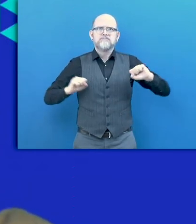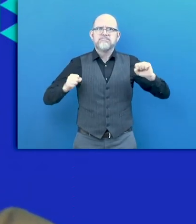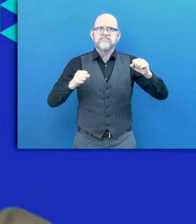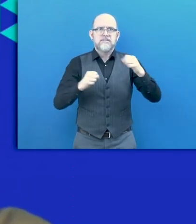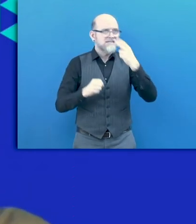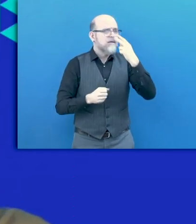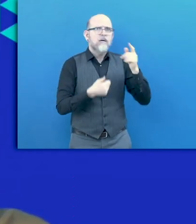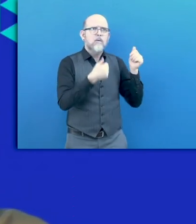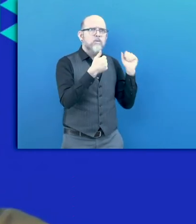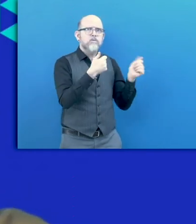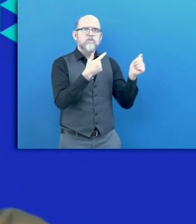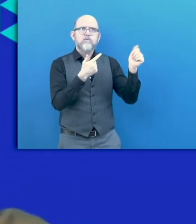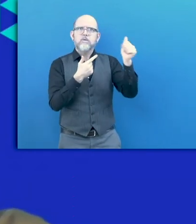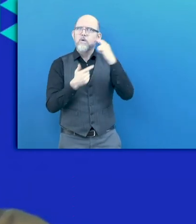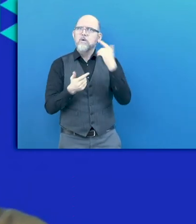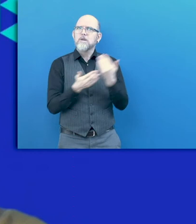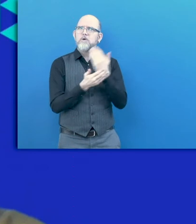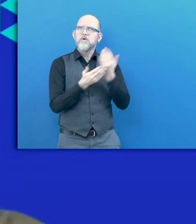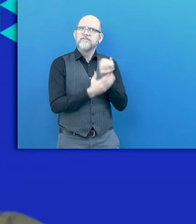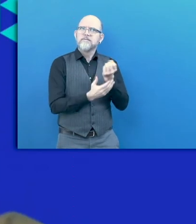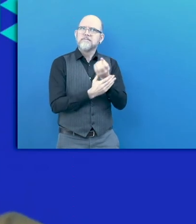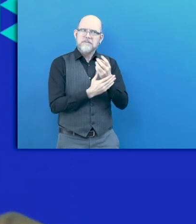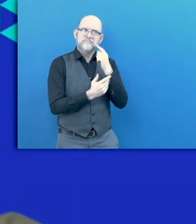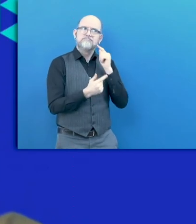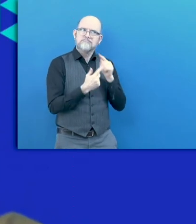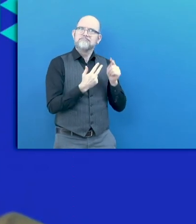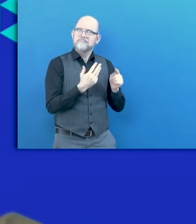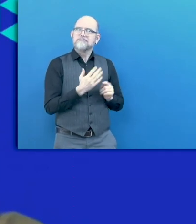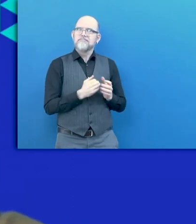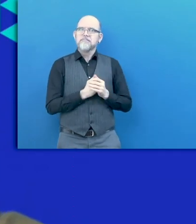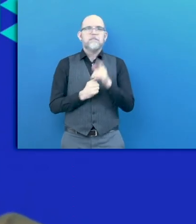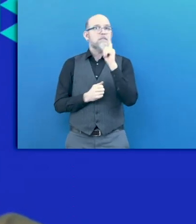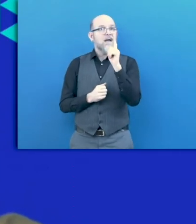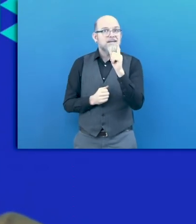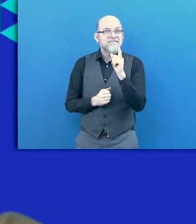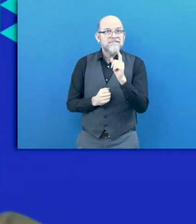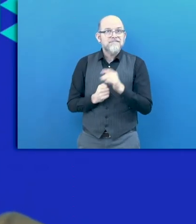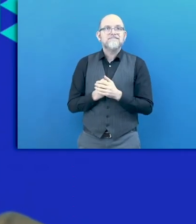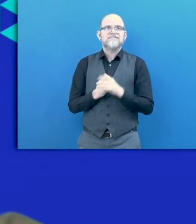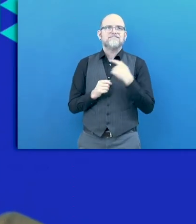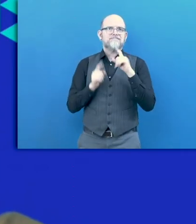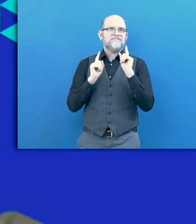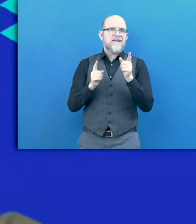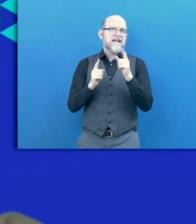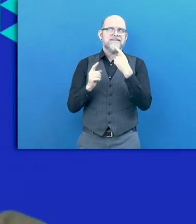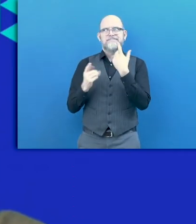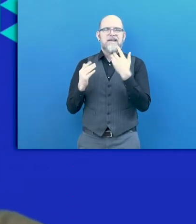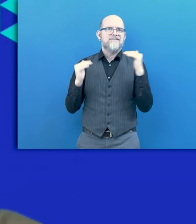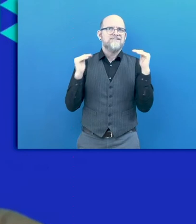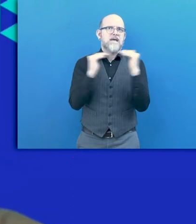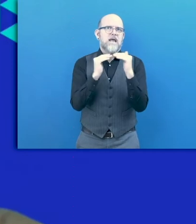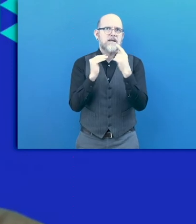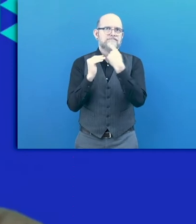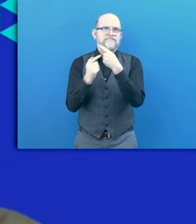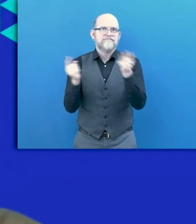news within that specific context. I think nowadays, it's fair to say that the business